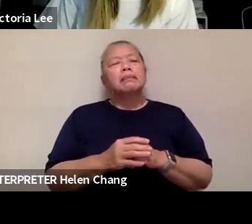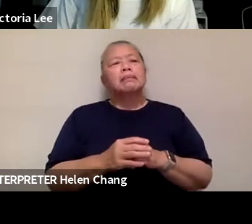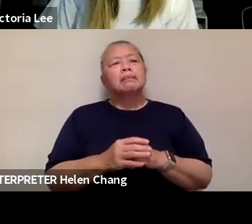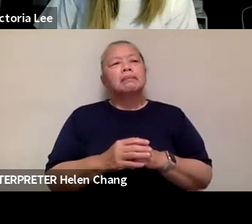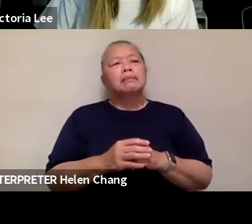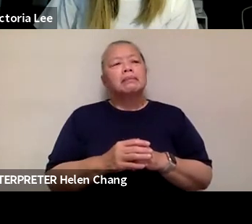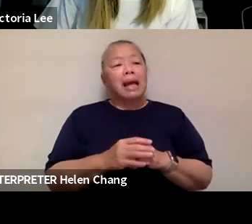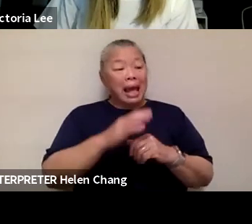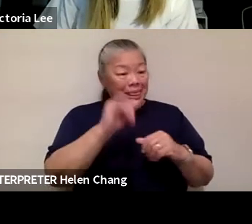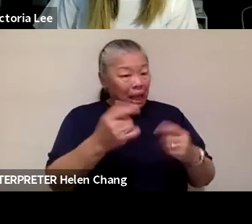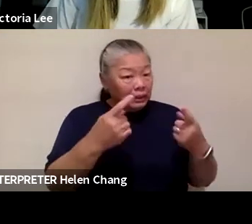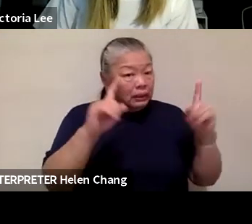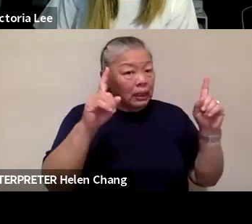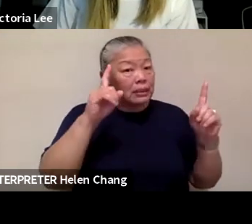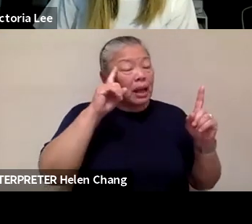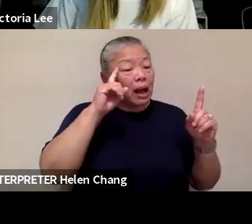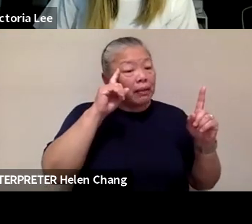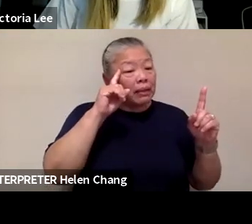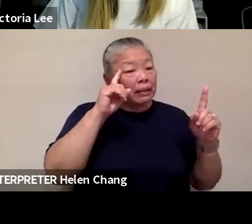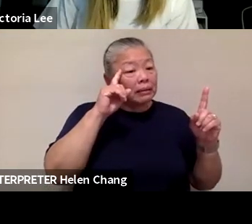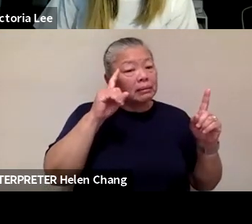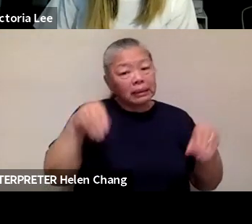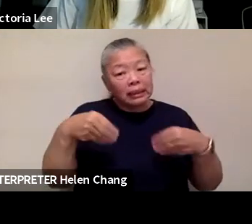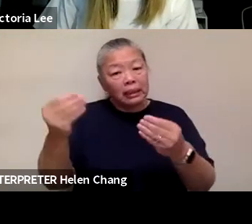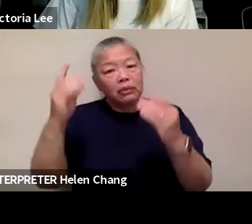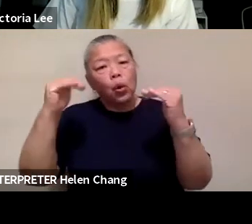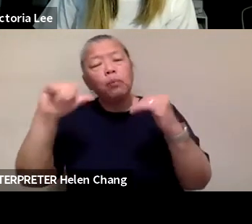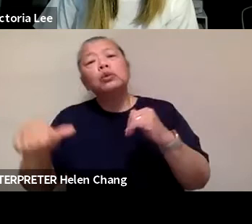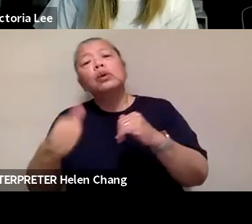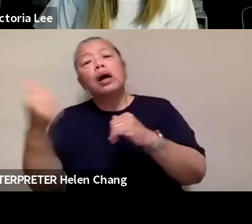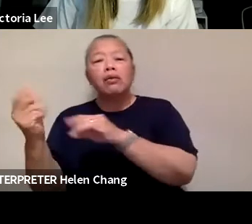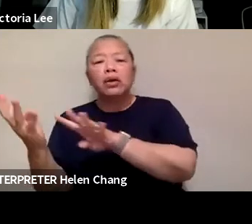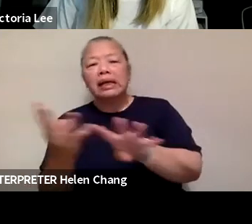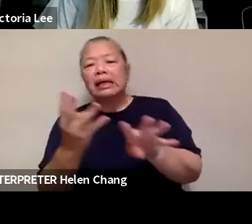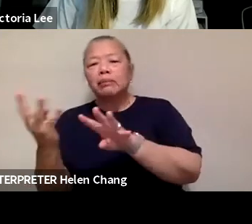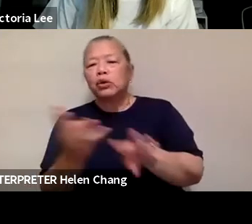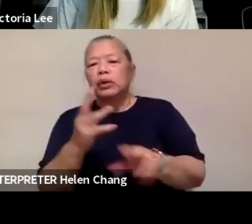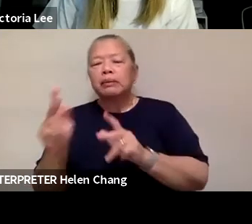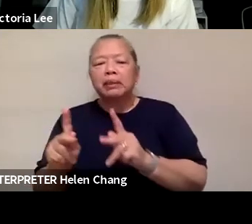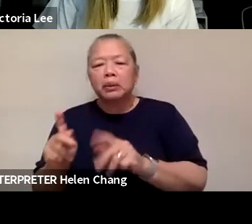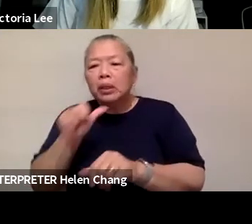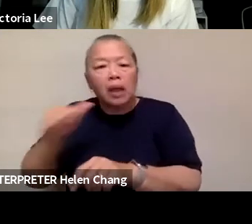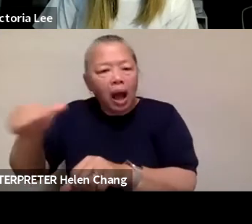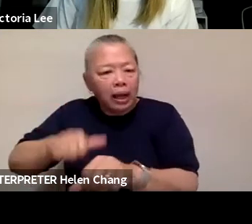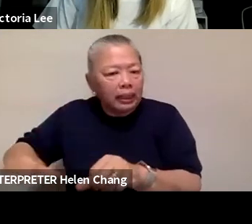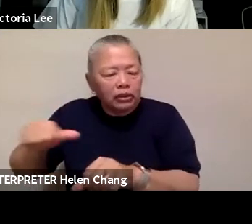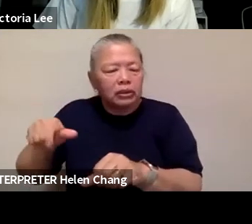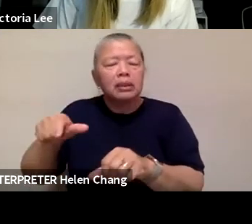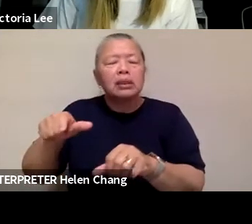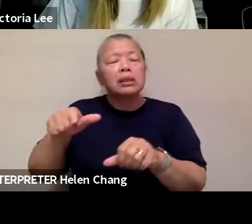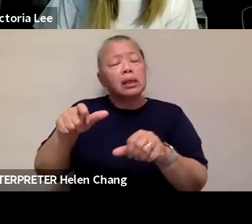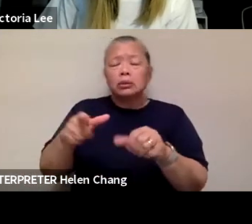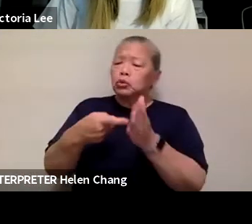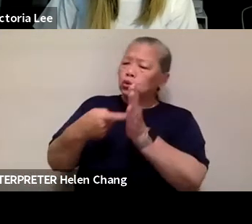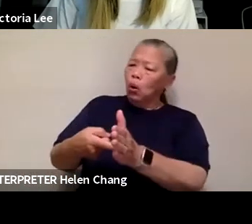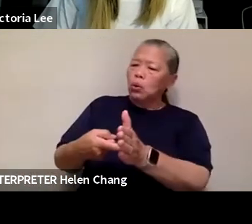hope to a lot of other immigrants that are not Asian, that a community can actually be successful here,